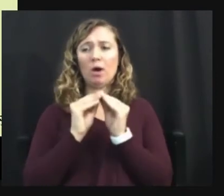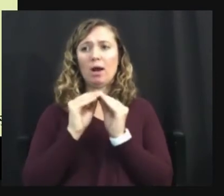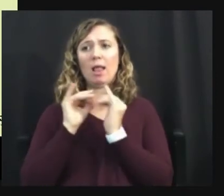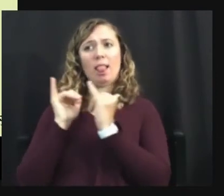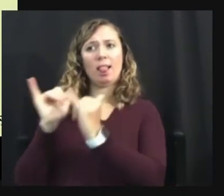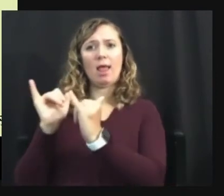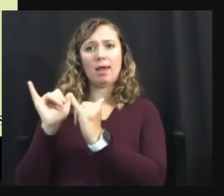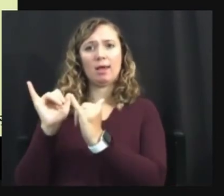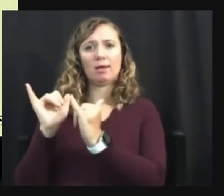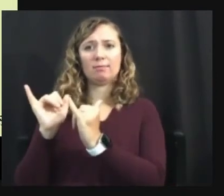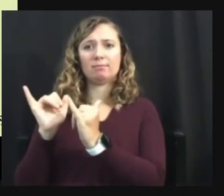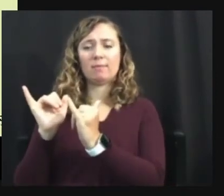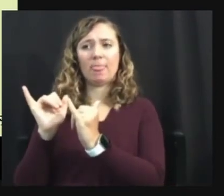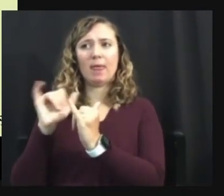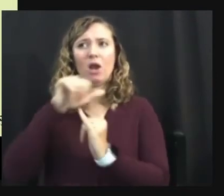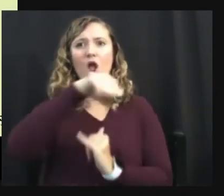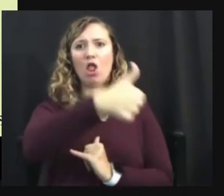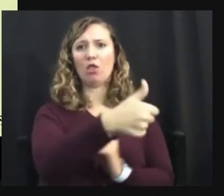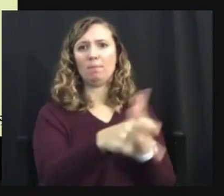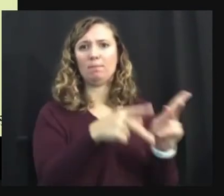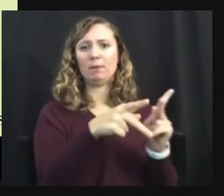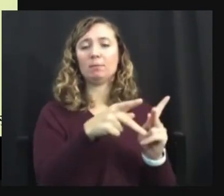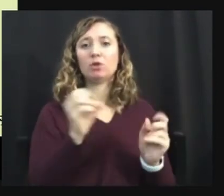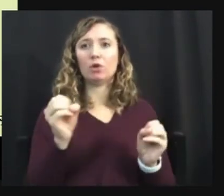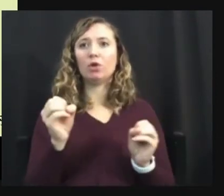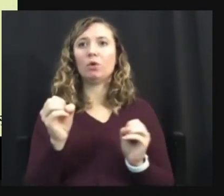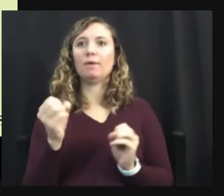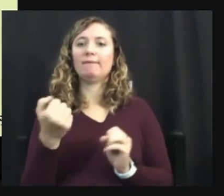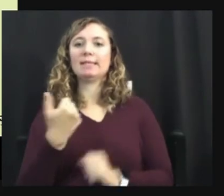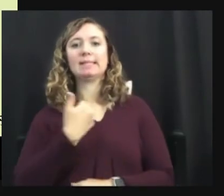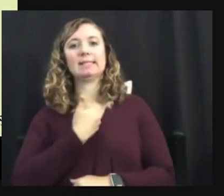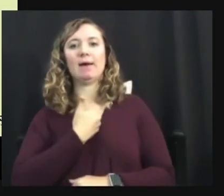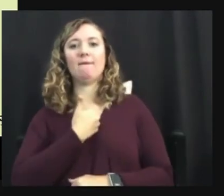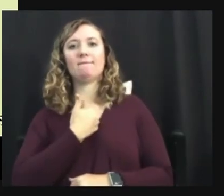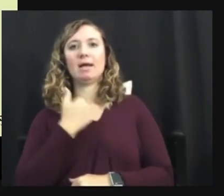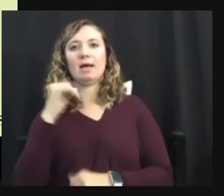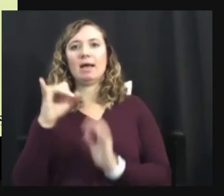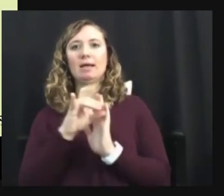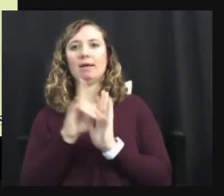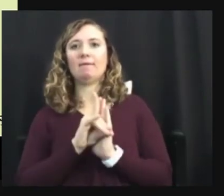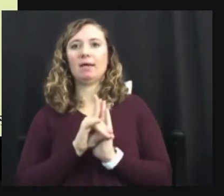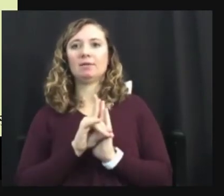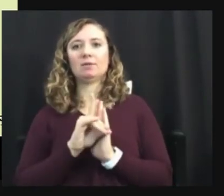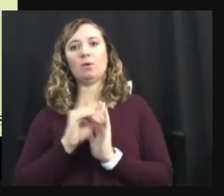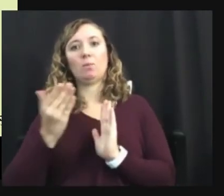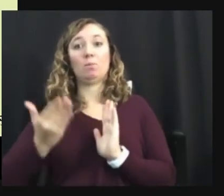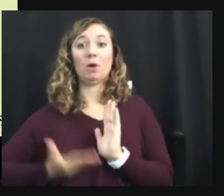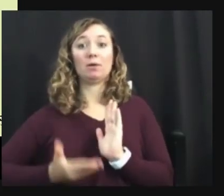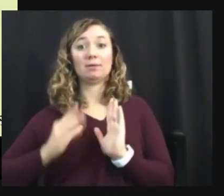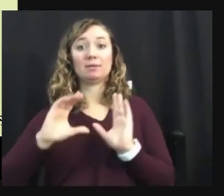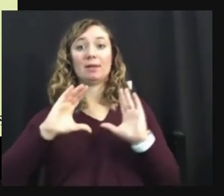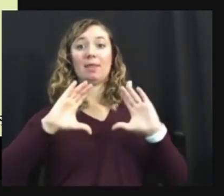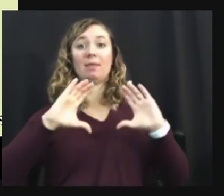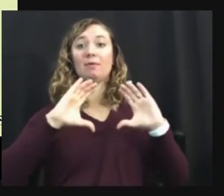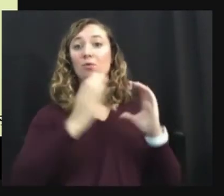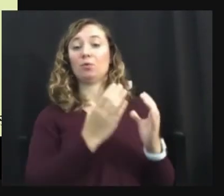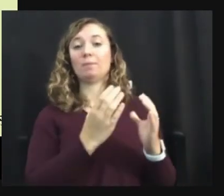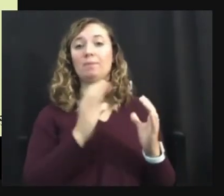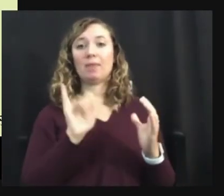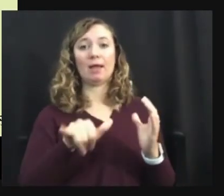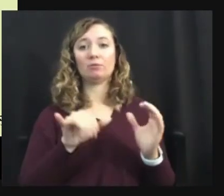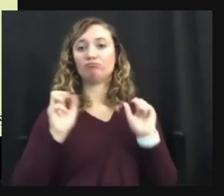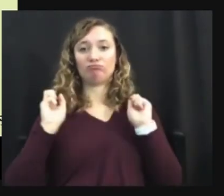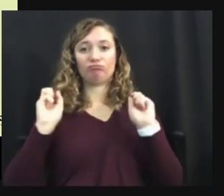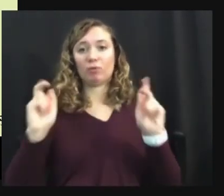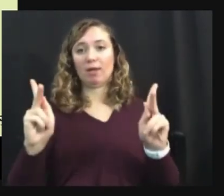self-identified. Congratulations. Welcome to the club. Um, that is completely, totally valid